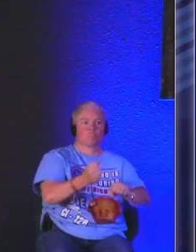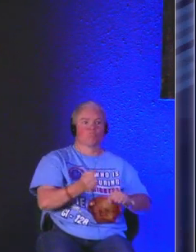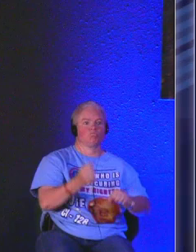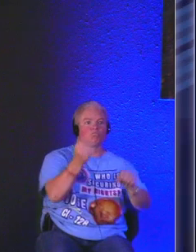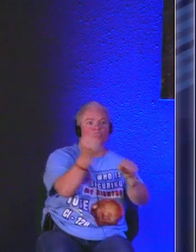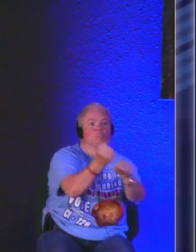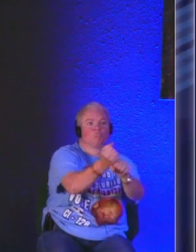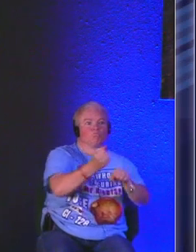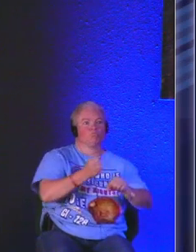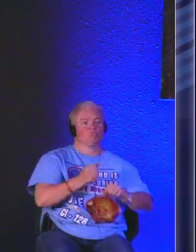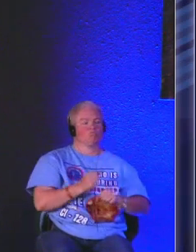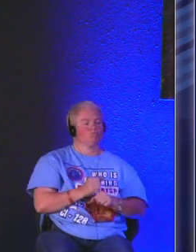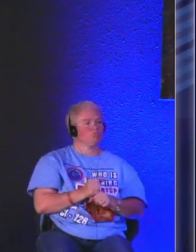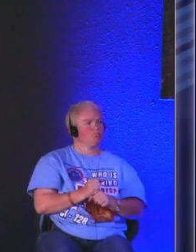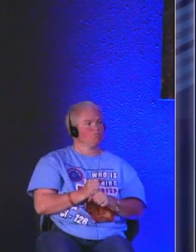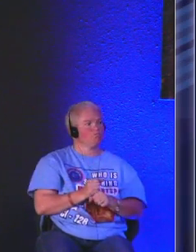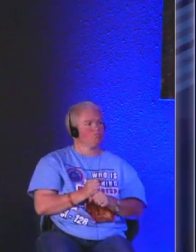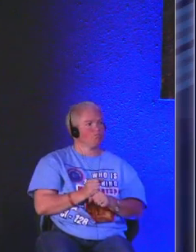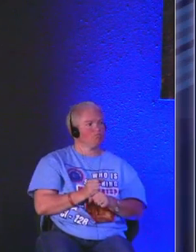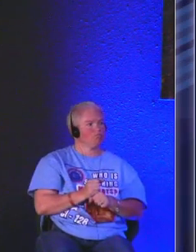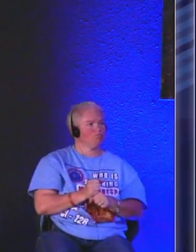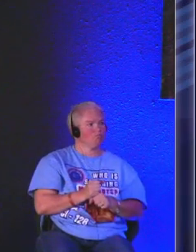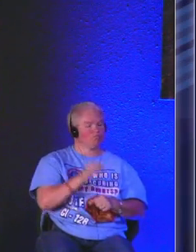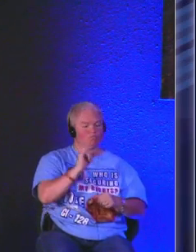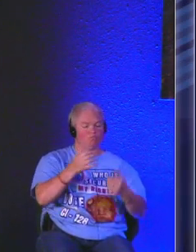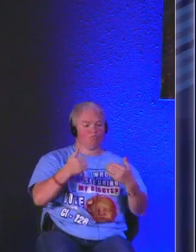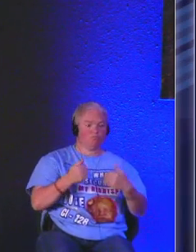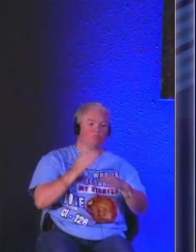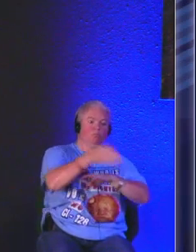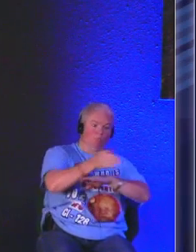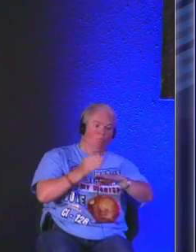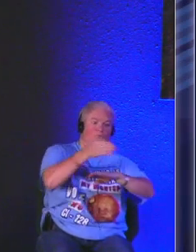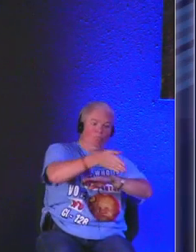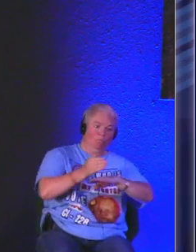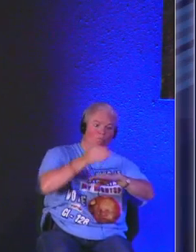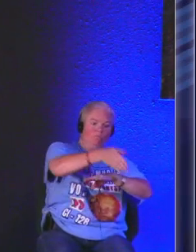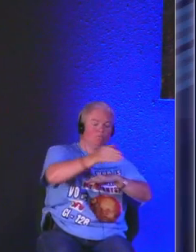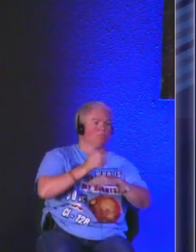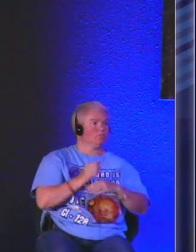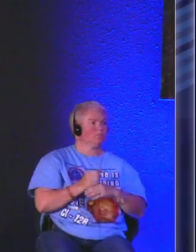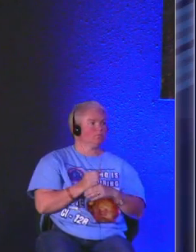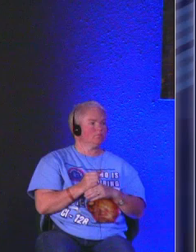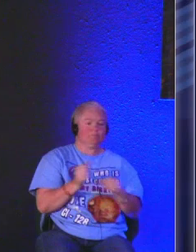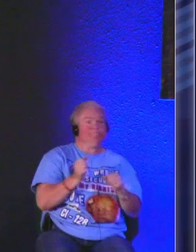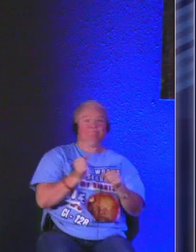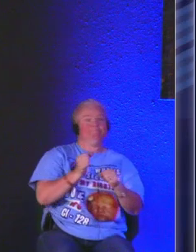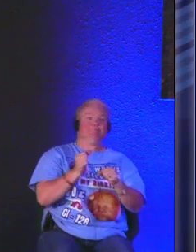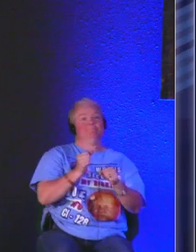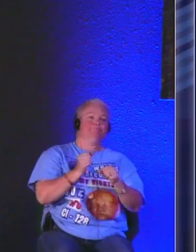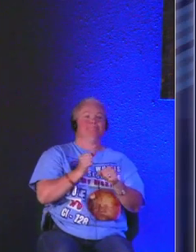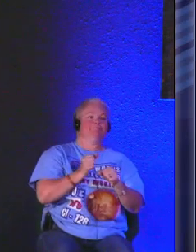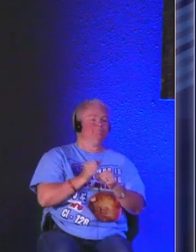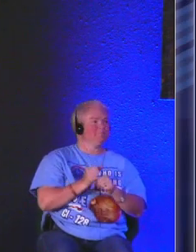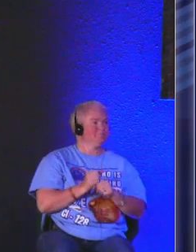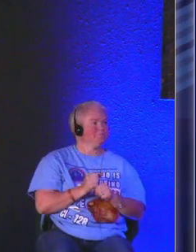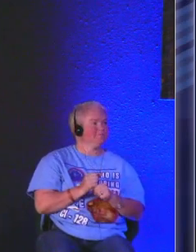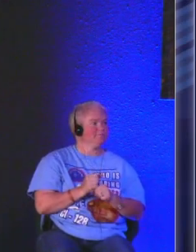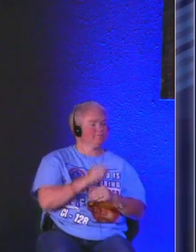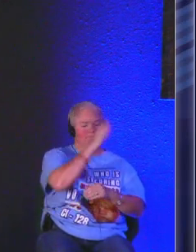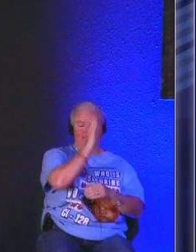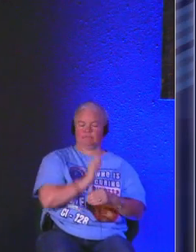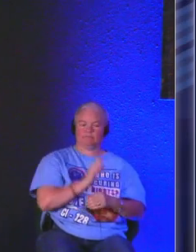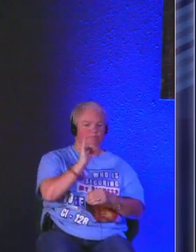you ever had that situation boy I have over and over and over man I'm gung ho I want to do all this stuff